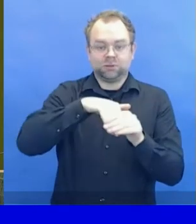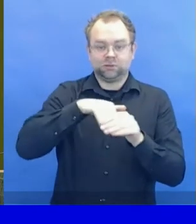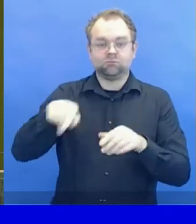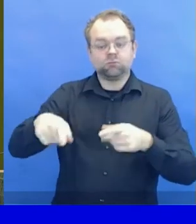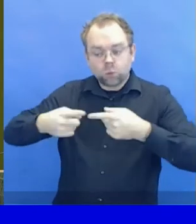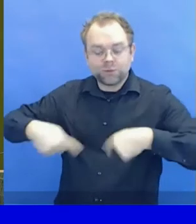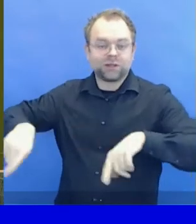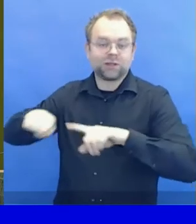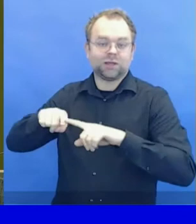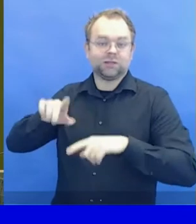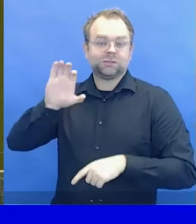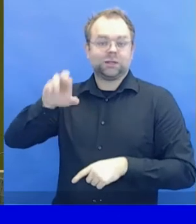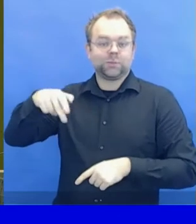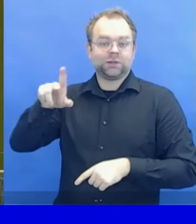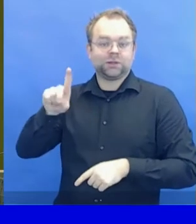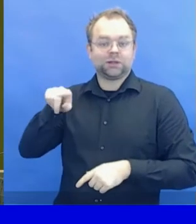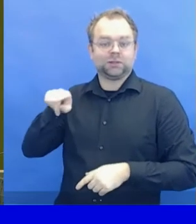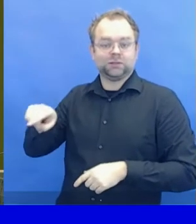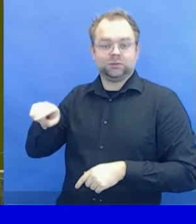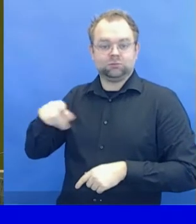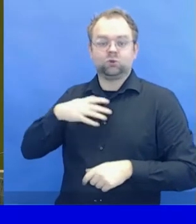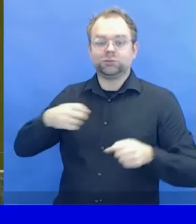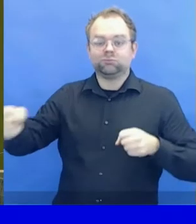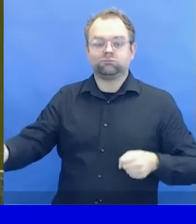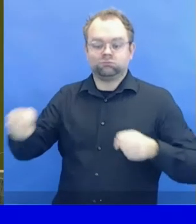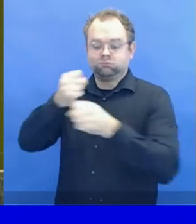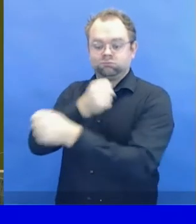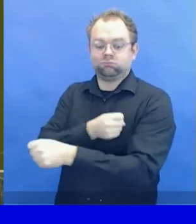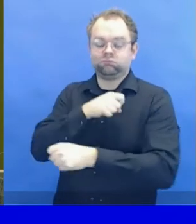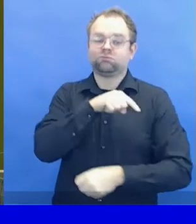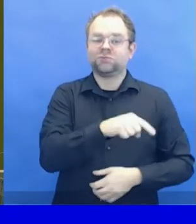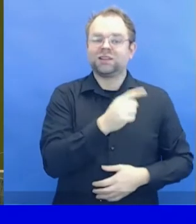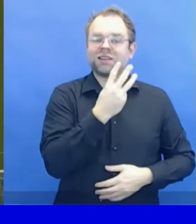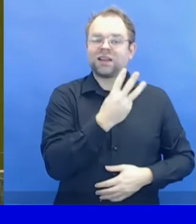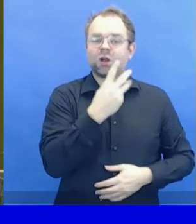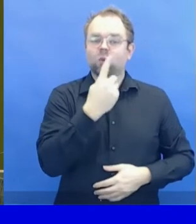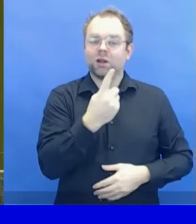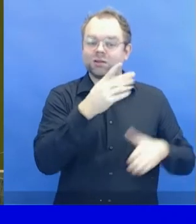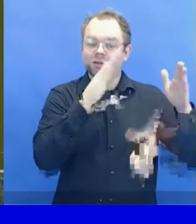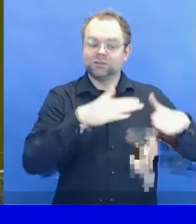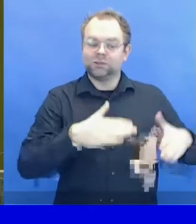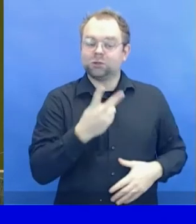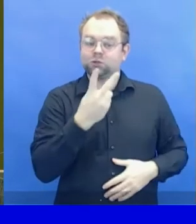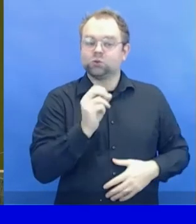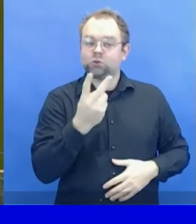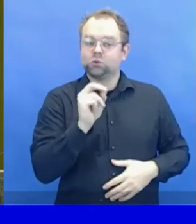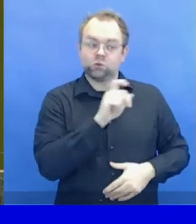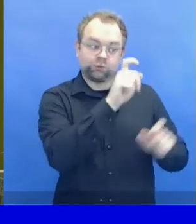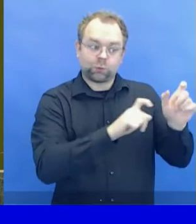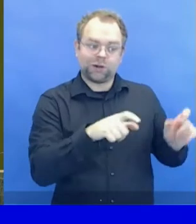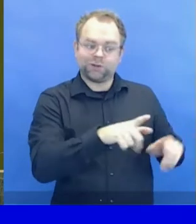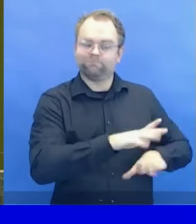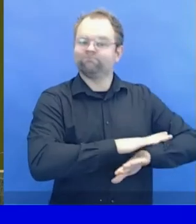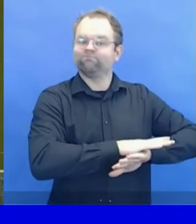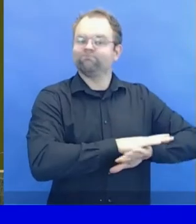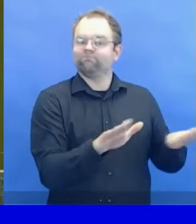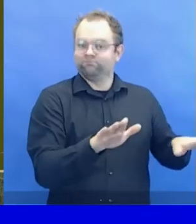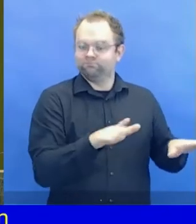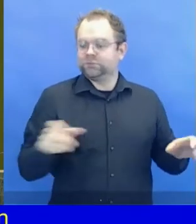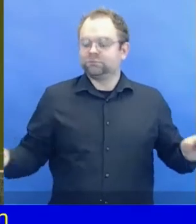I wish to draw your attention to certain provisions contained in Article 34 of the Convention.